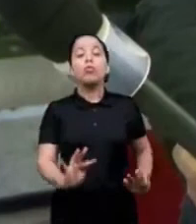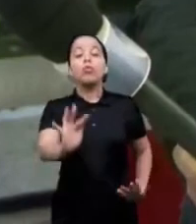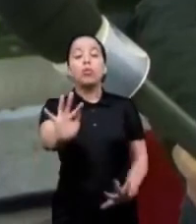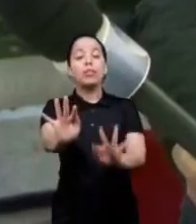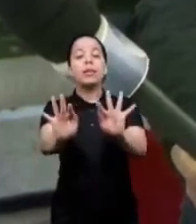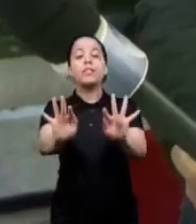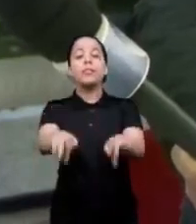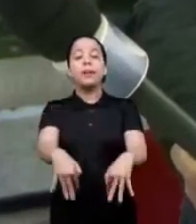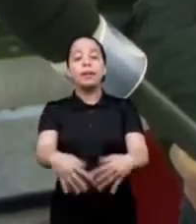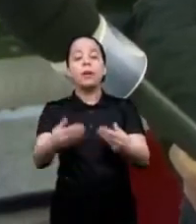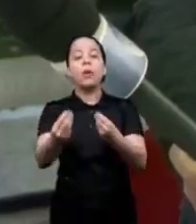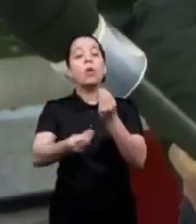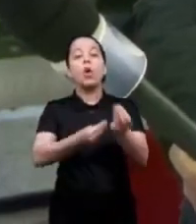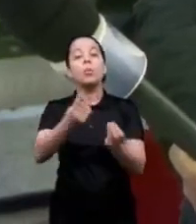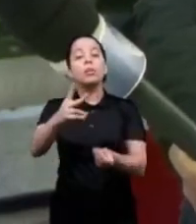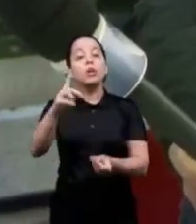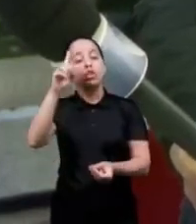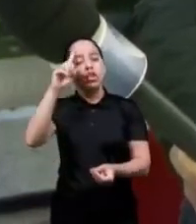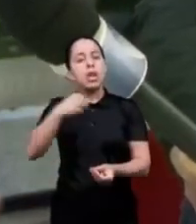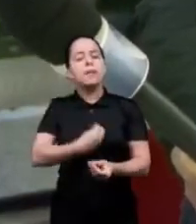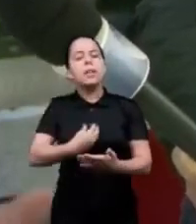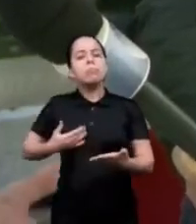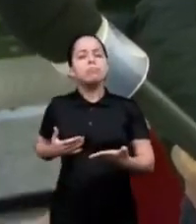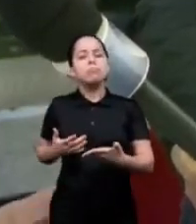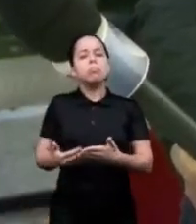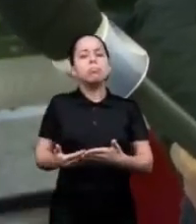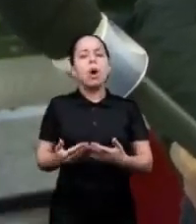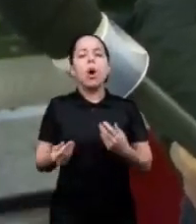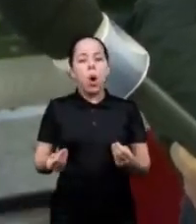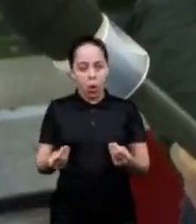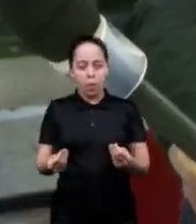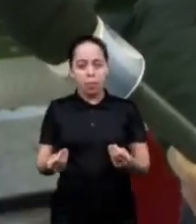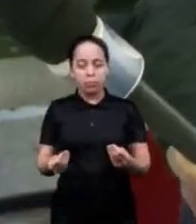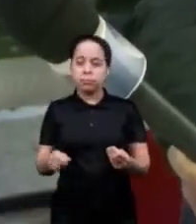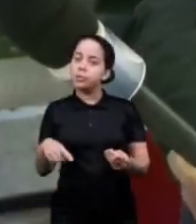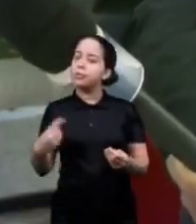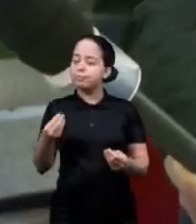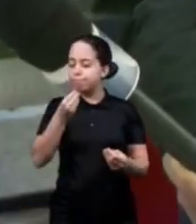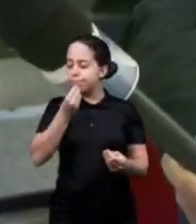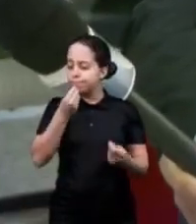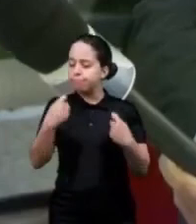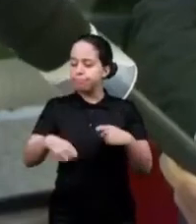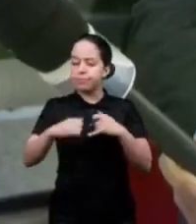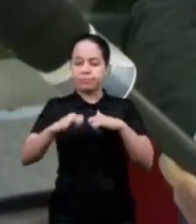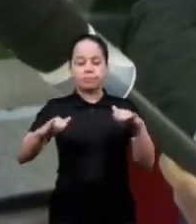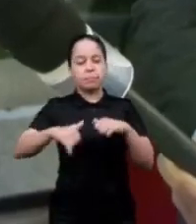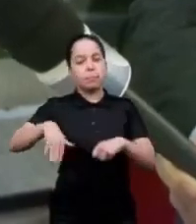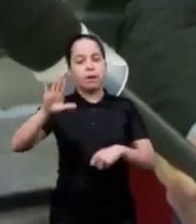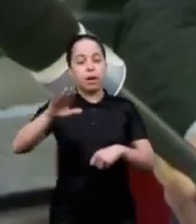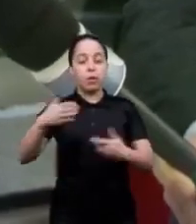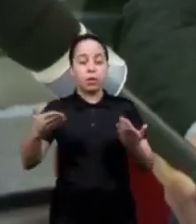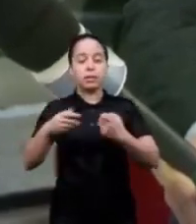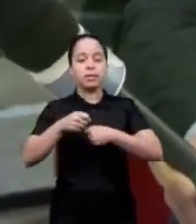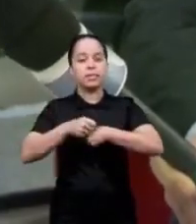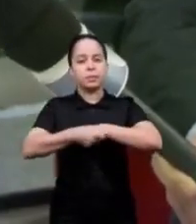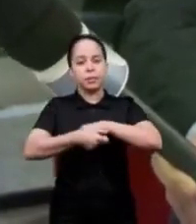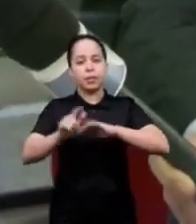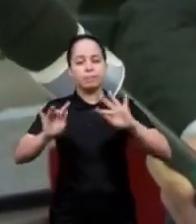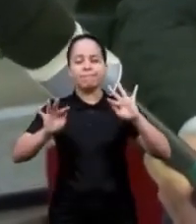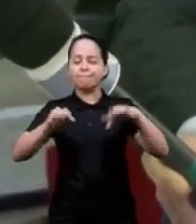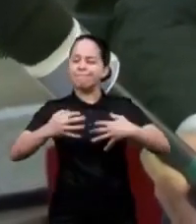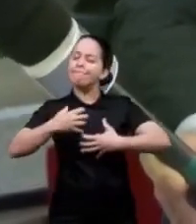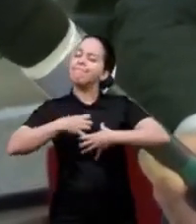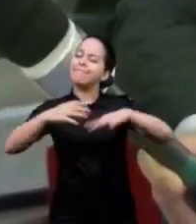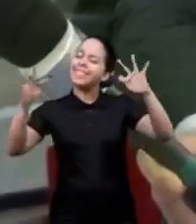end how is the end of your life but there are many things that we need to say but we are concluding a seminar with much